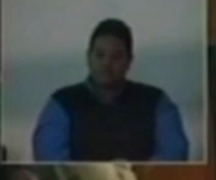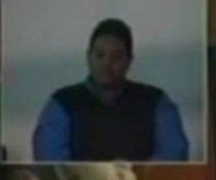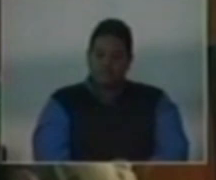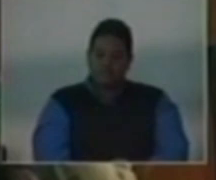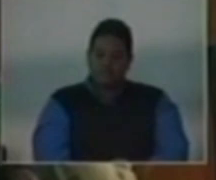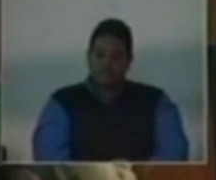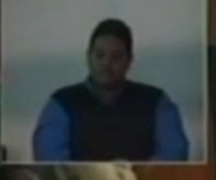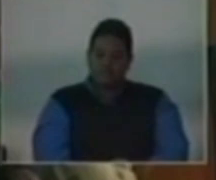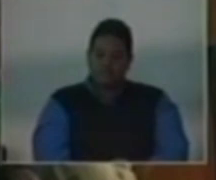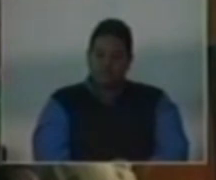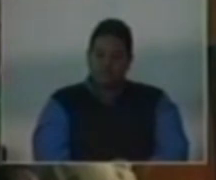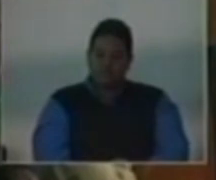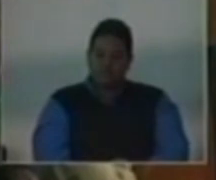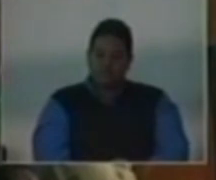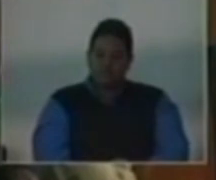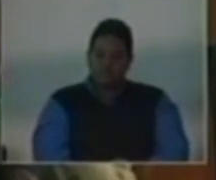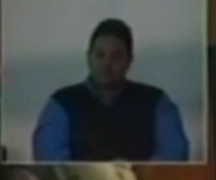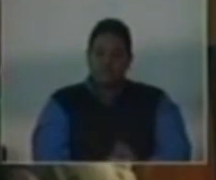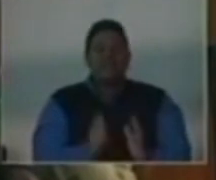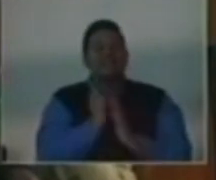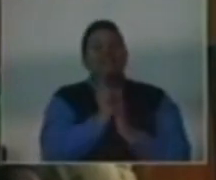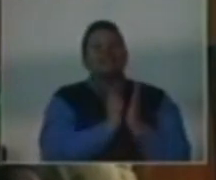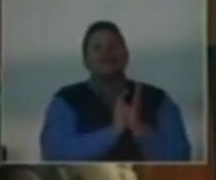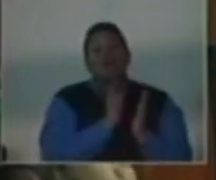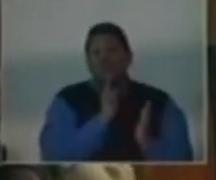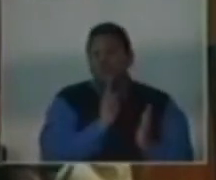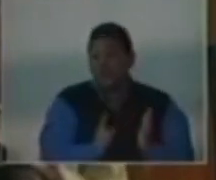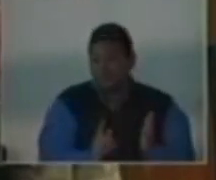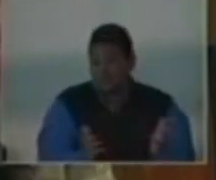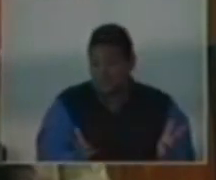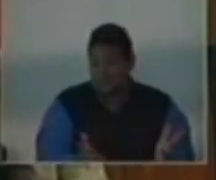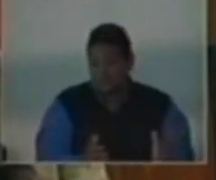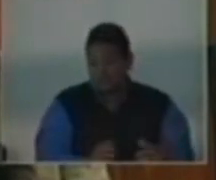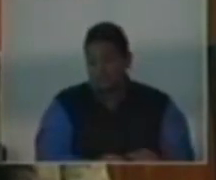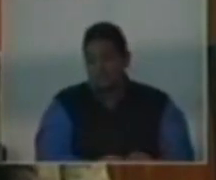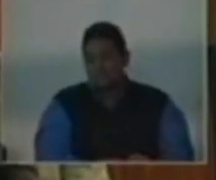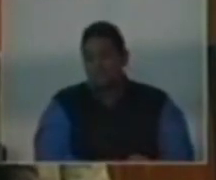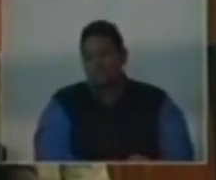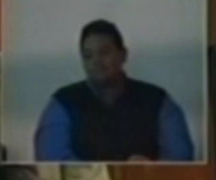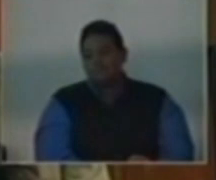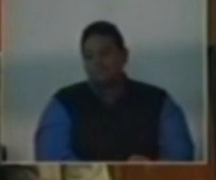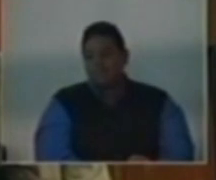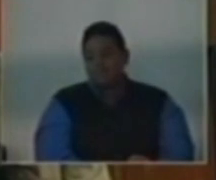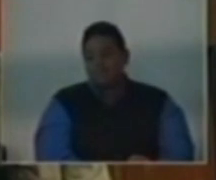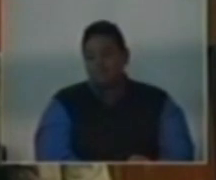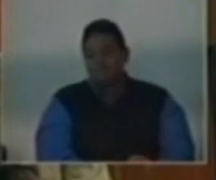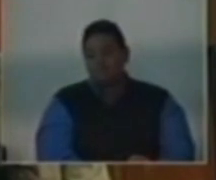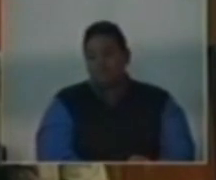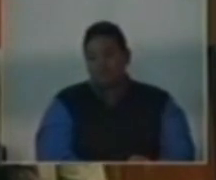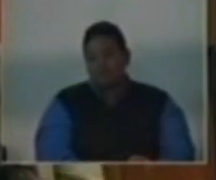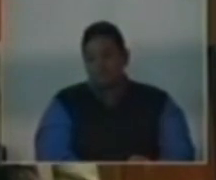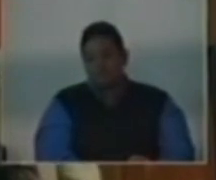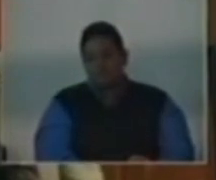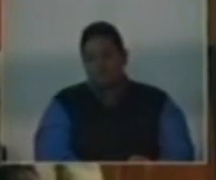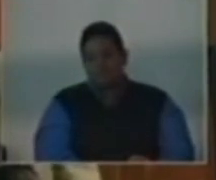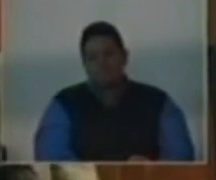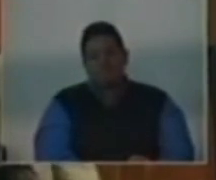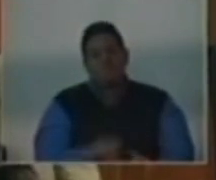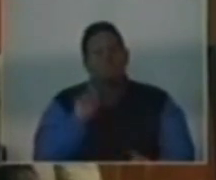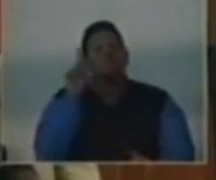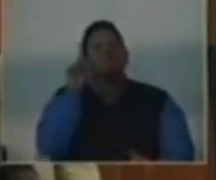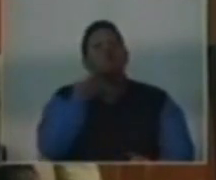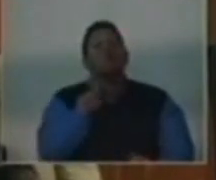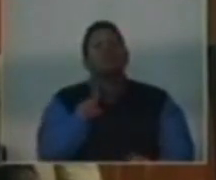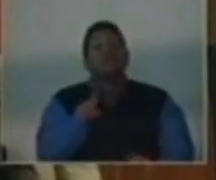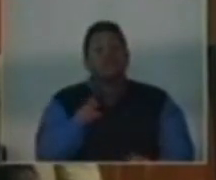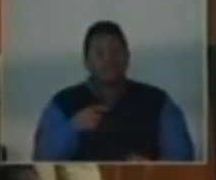legal certainty. The question is, Mr. Speaker, if we establish